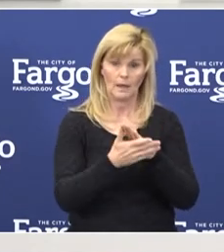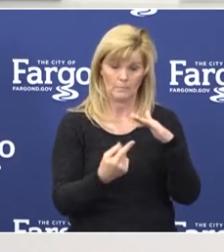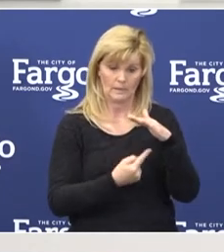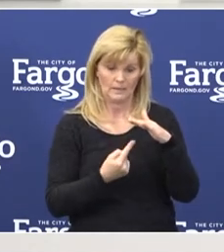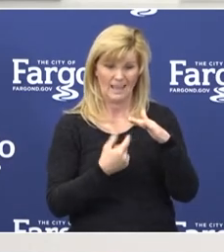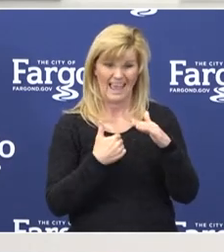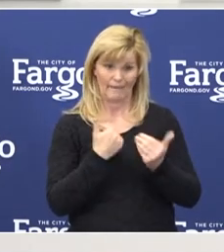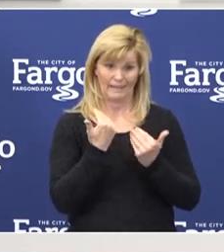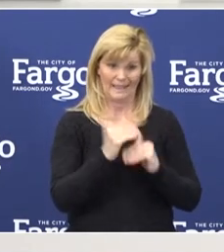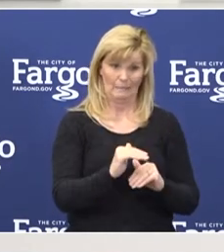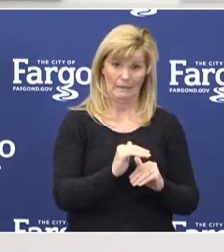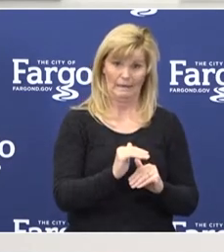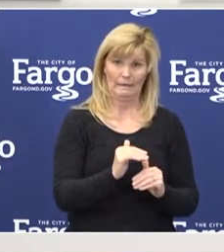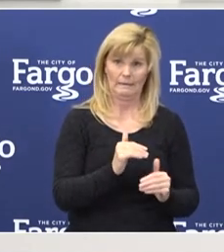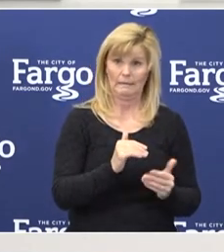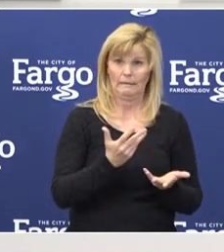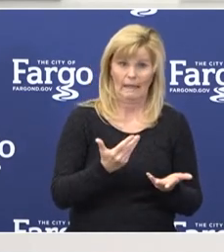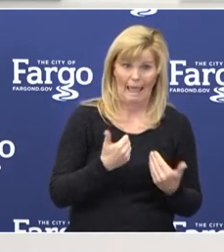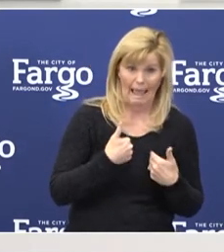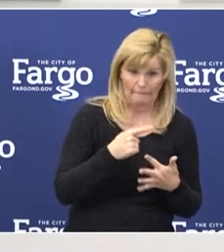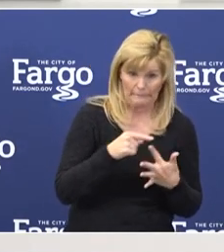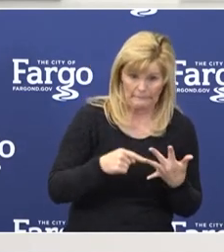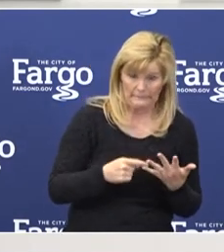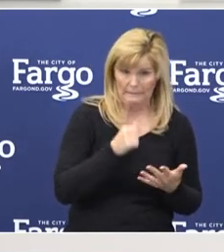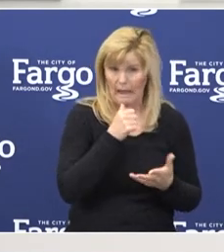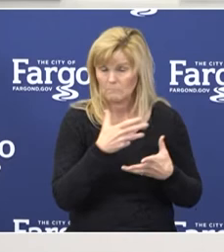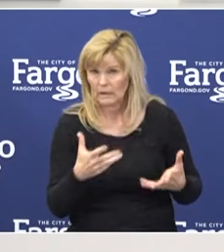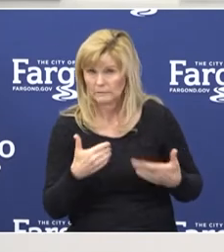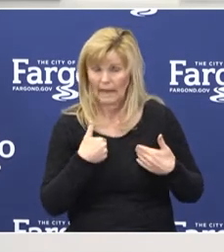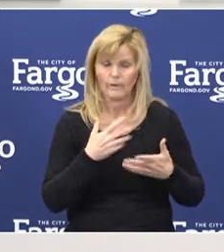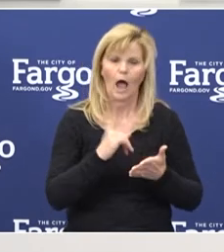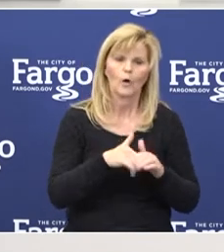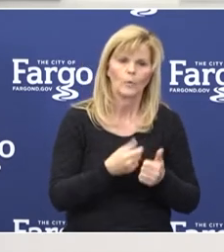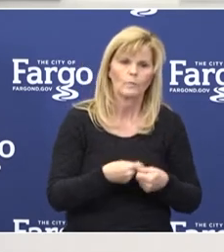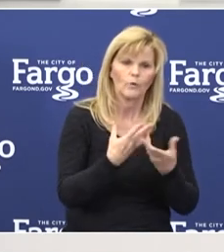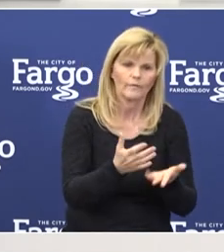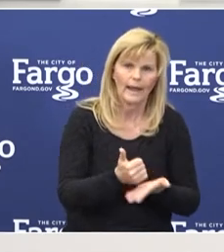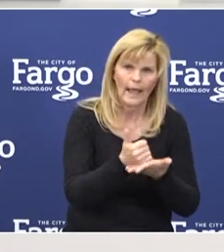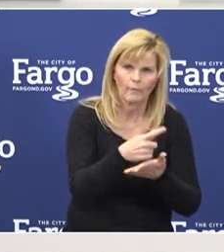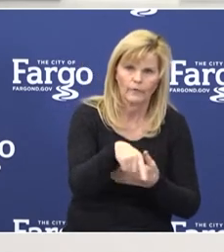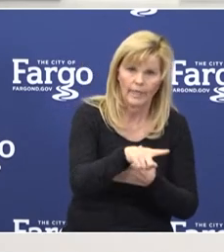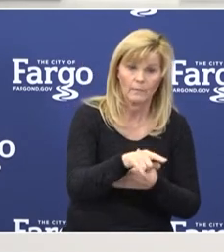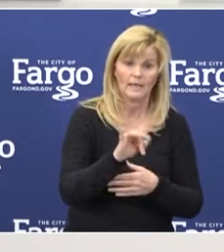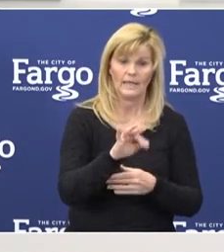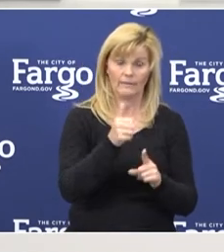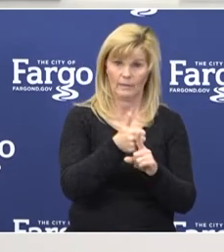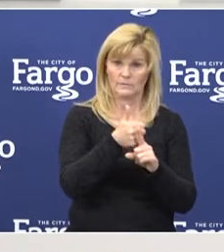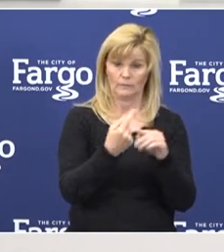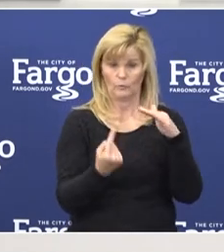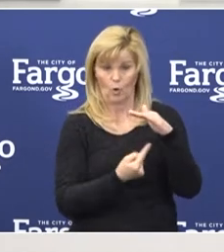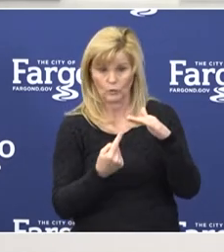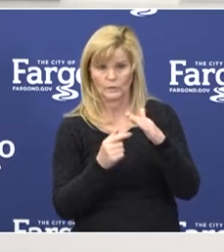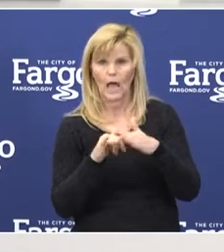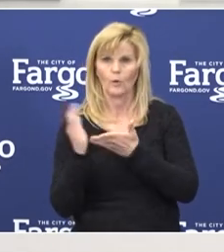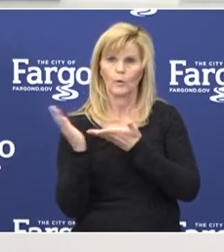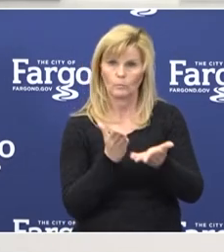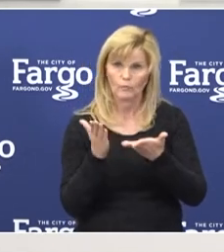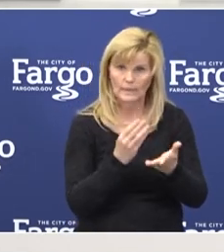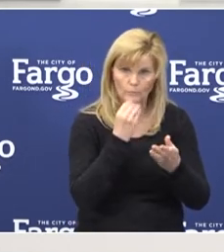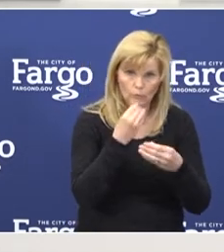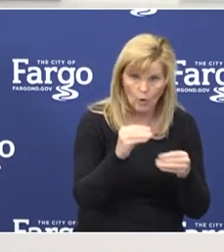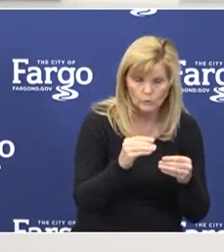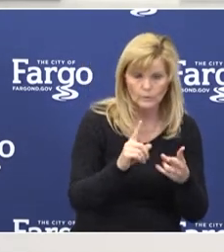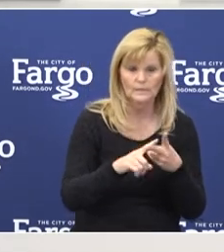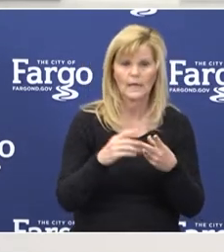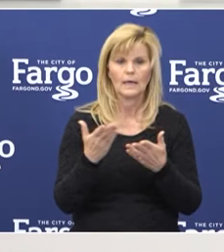resources, have wraparound services that help them survive during this time and if they're isolated with groceries, with any things that the